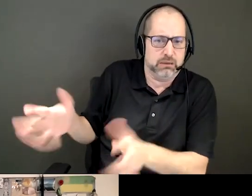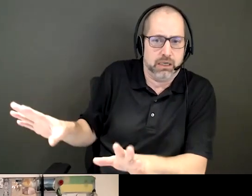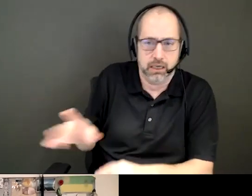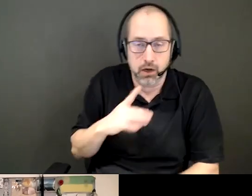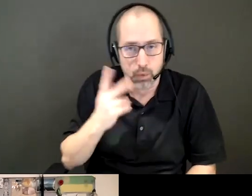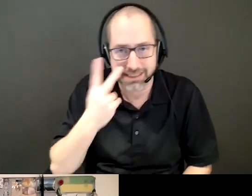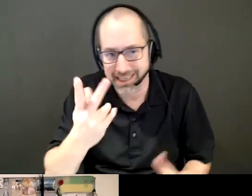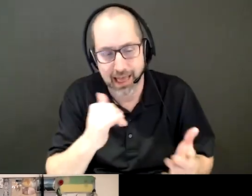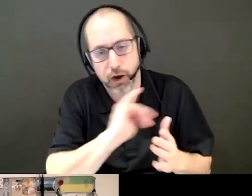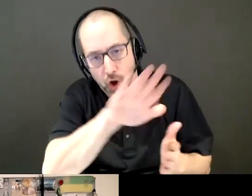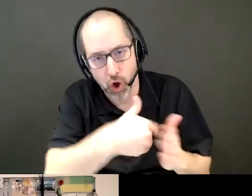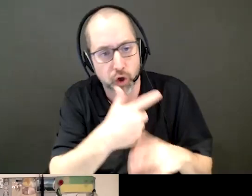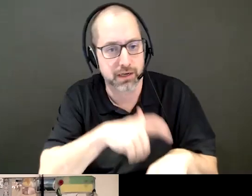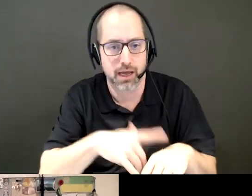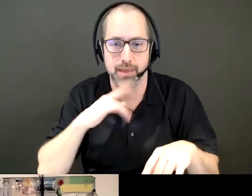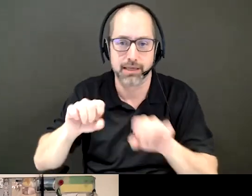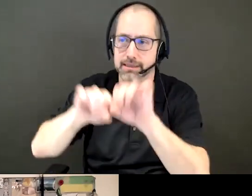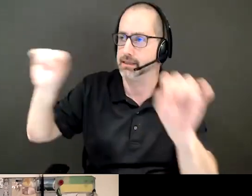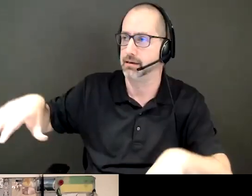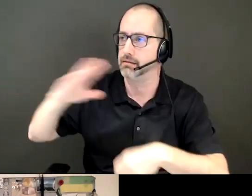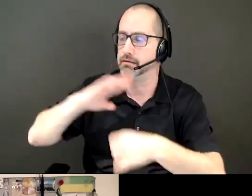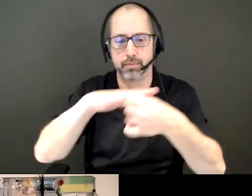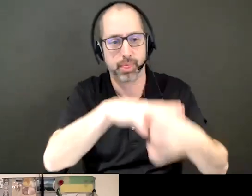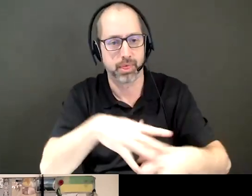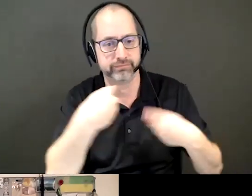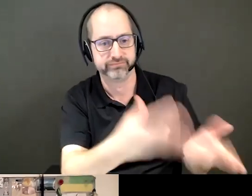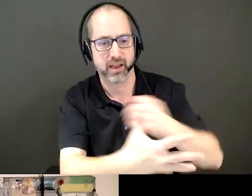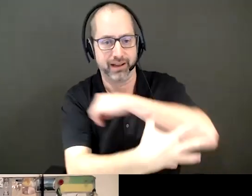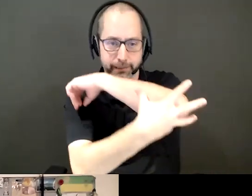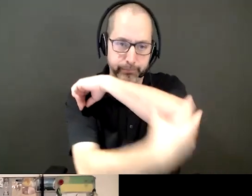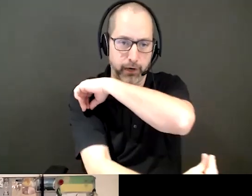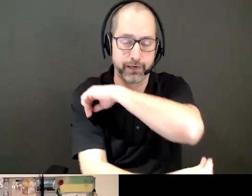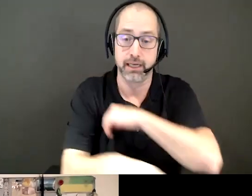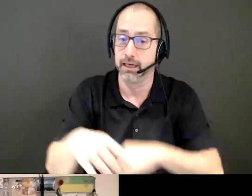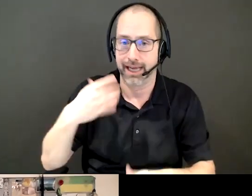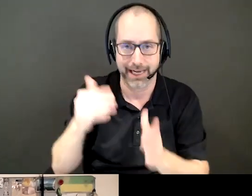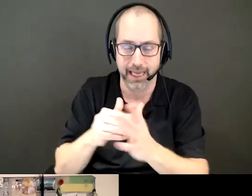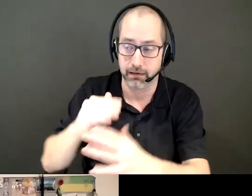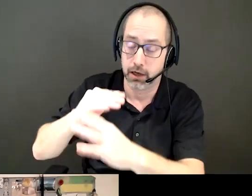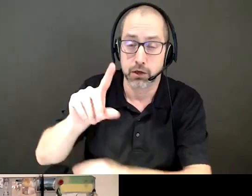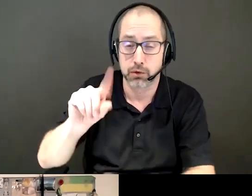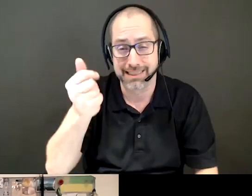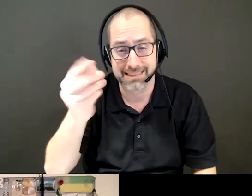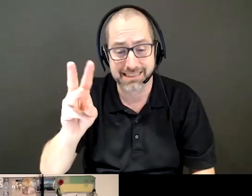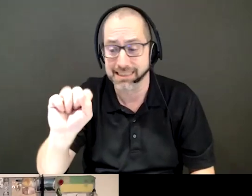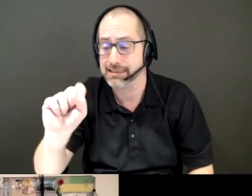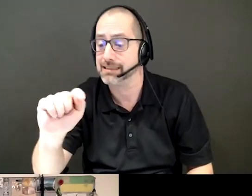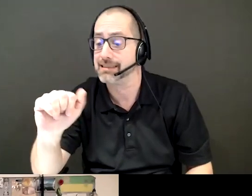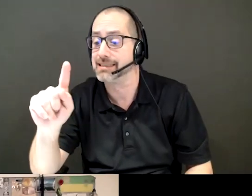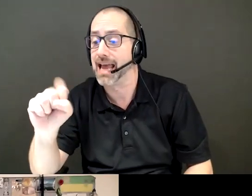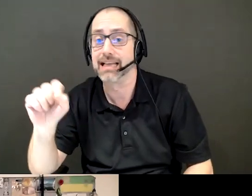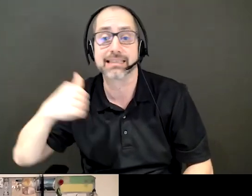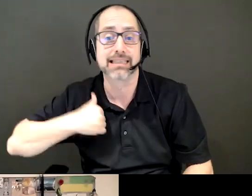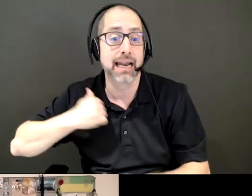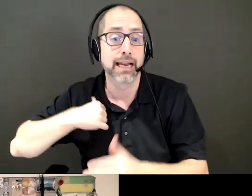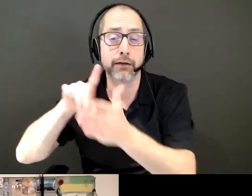Systemic poverty is another barrier. 2016, government StatsCan released a report noting